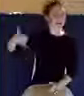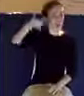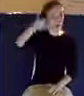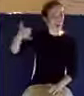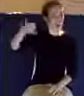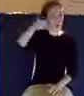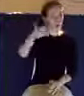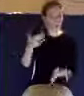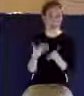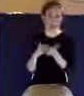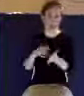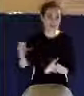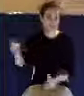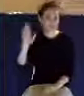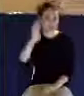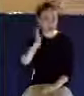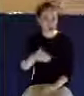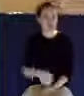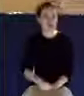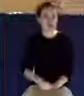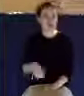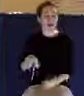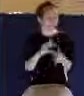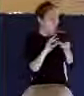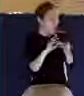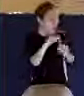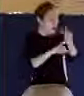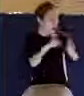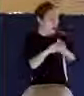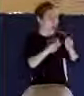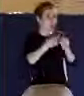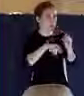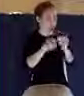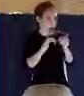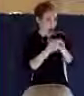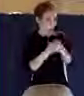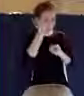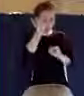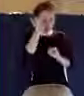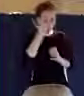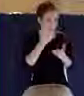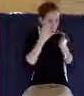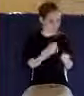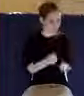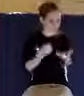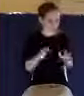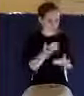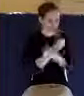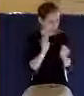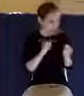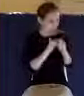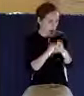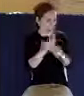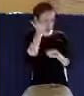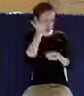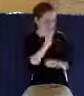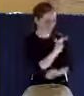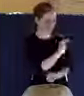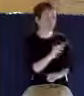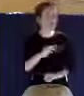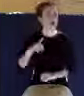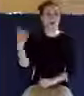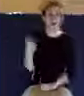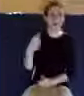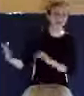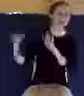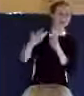just asking me about the assurance of his salvation. He would always call me. He had some things